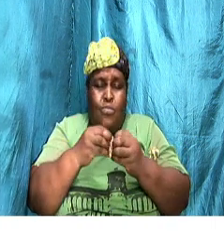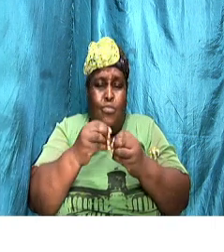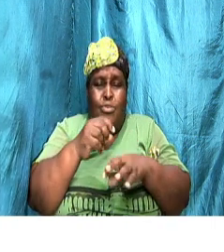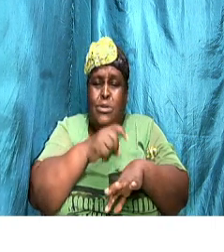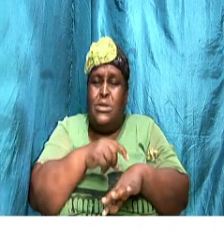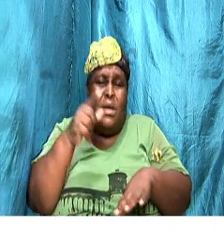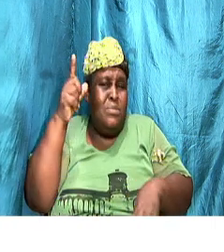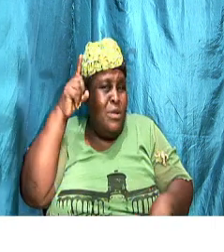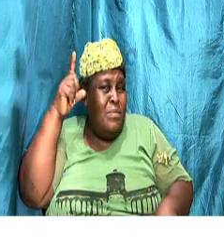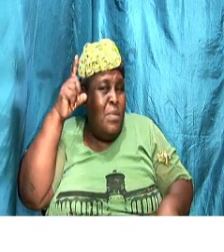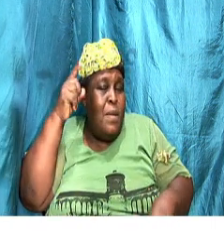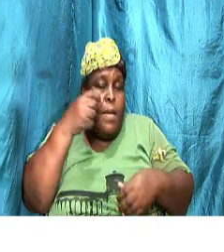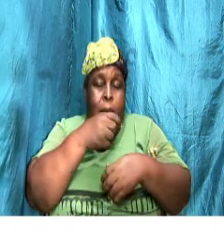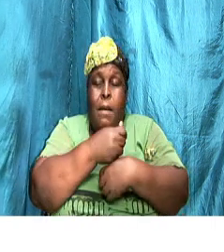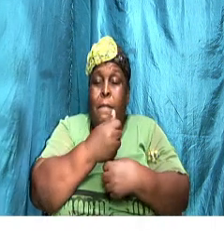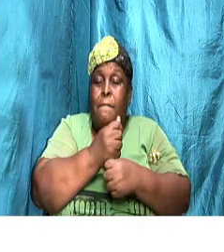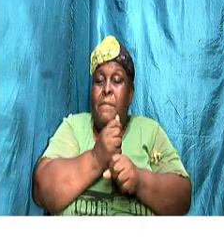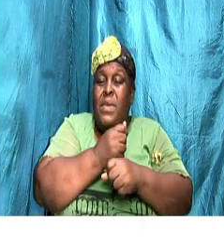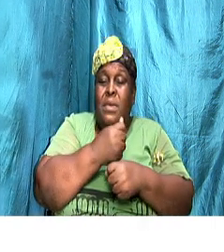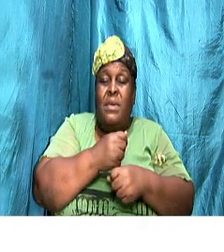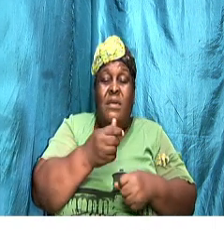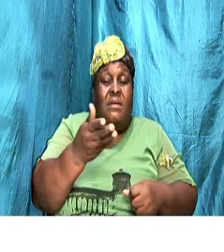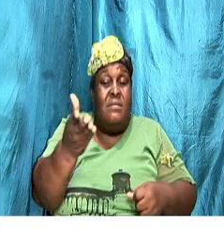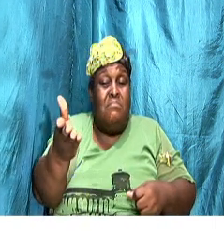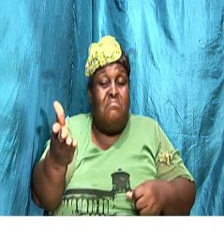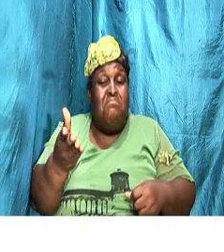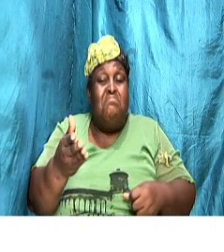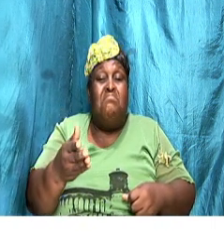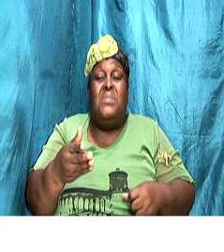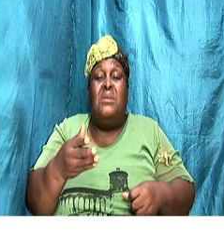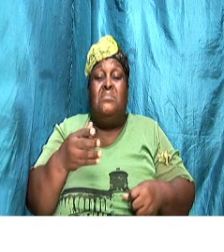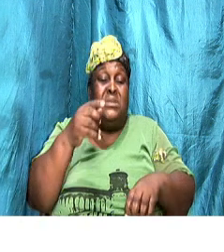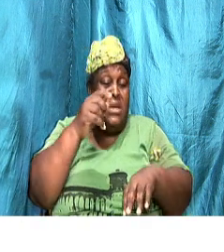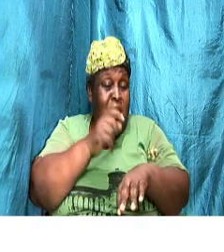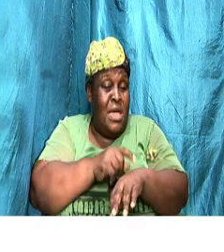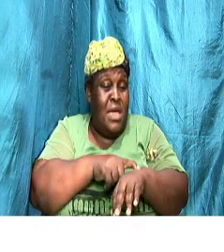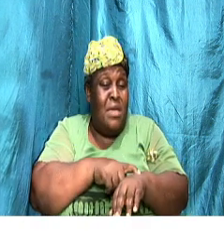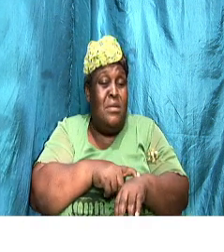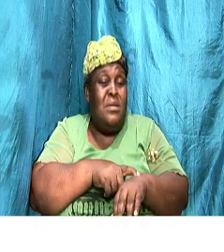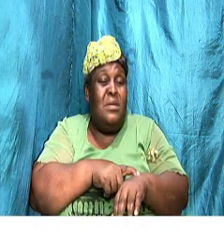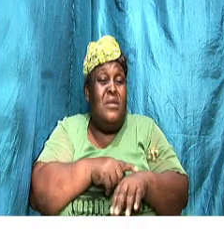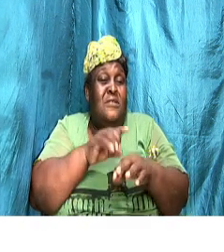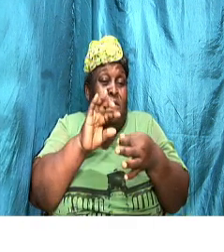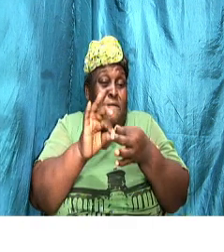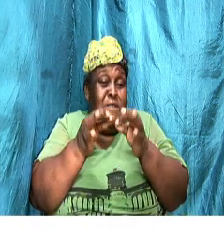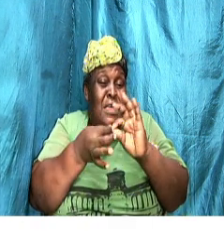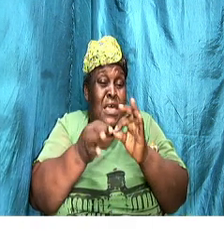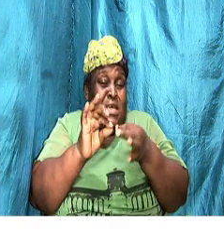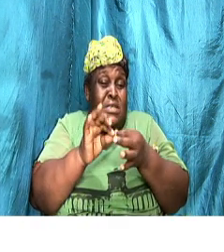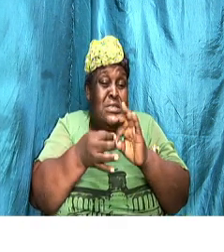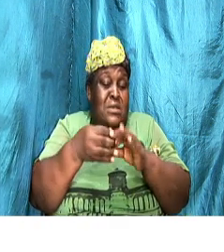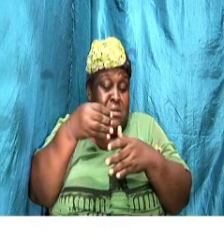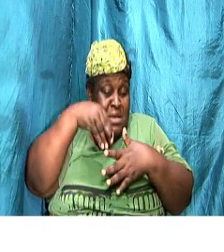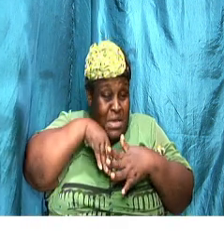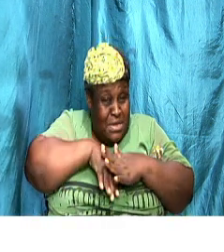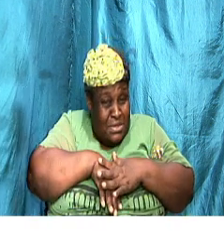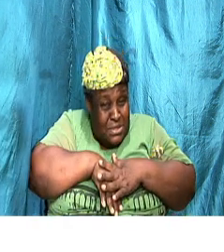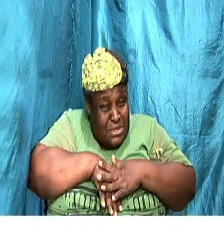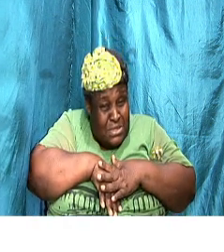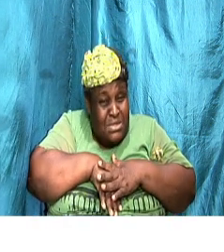have to allow them time to work out the internal conflicts.